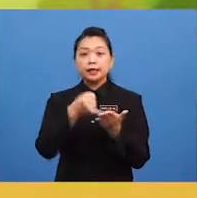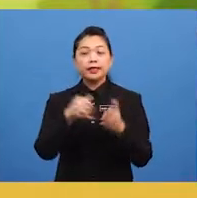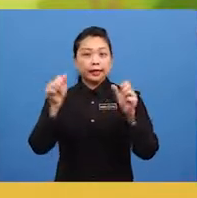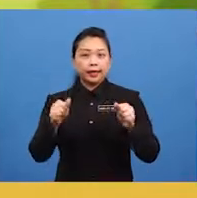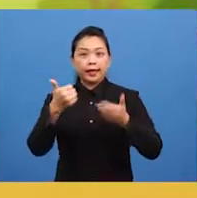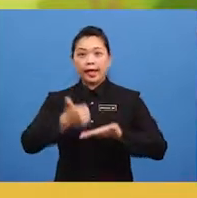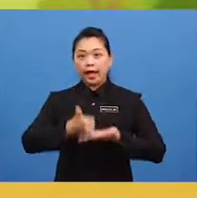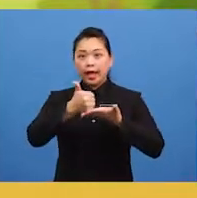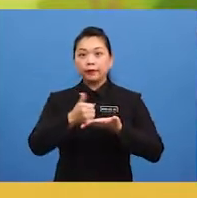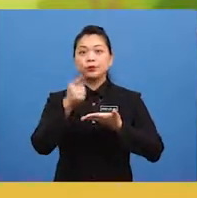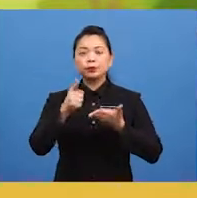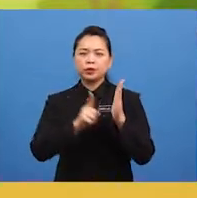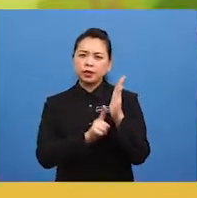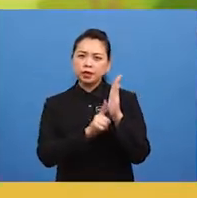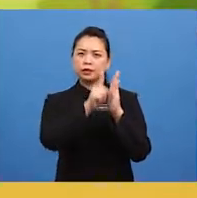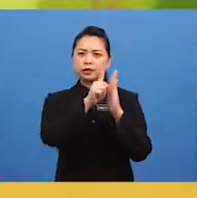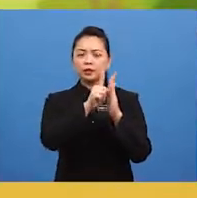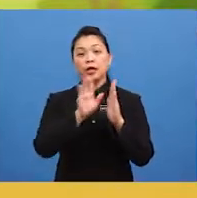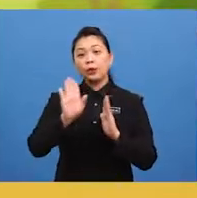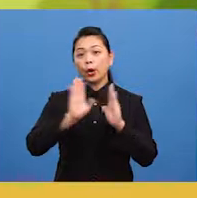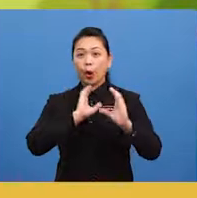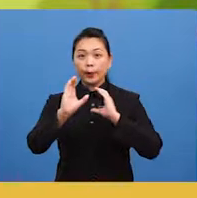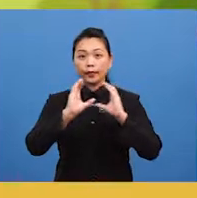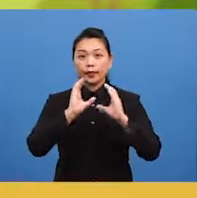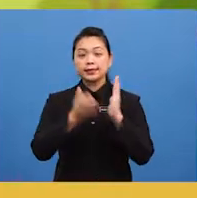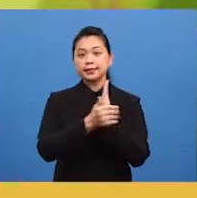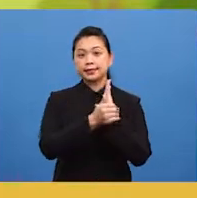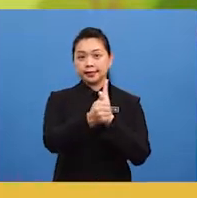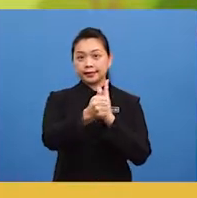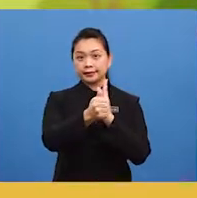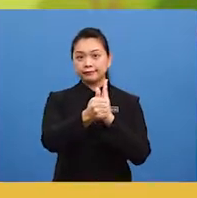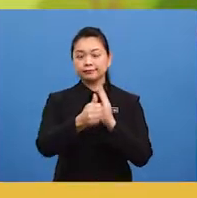you to increase your communication skills.